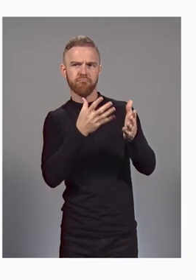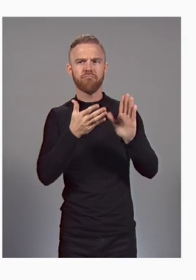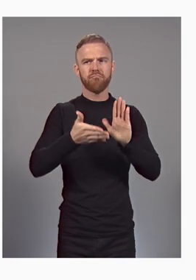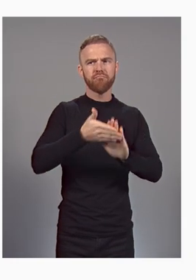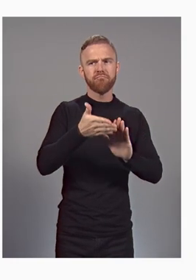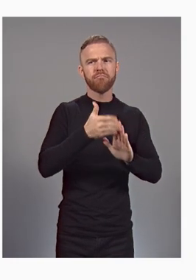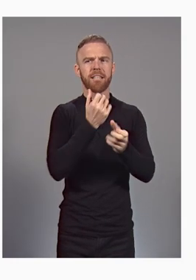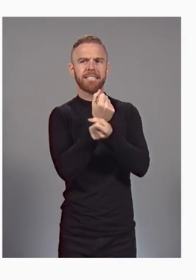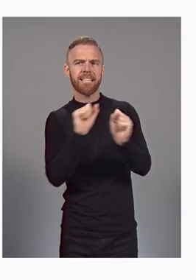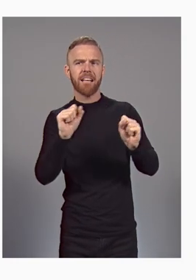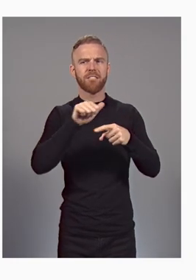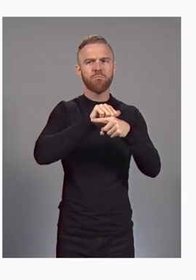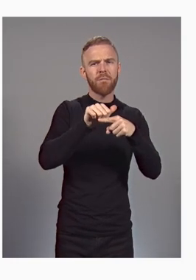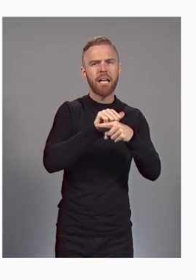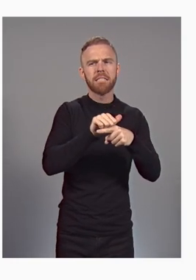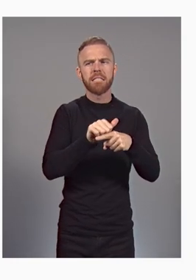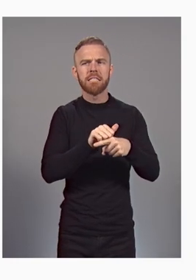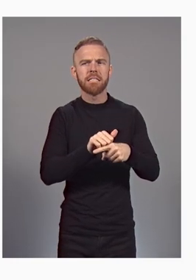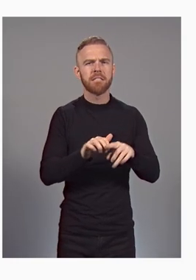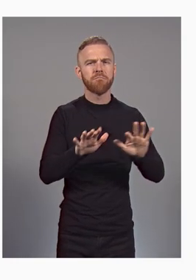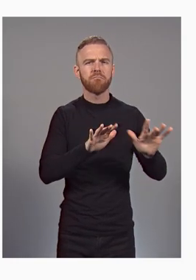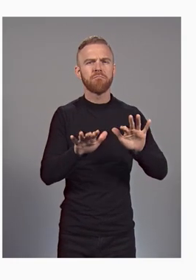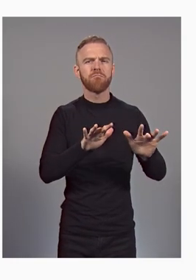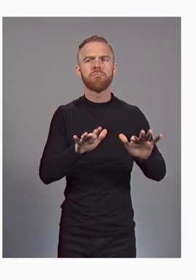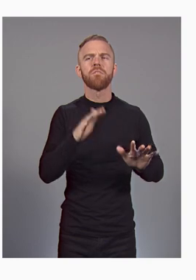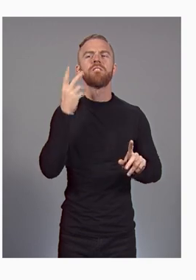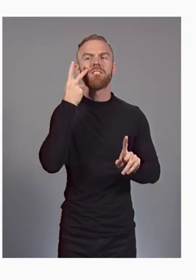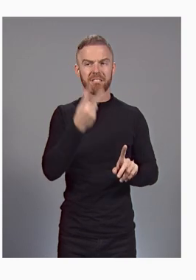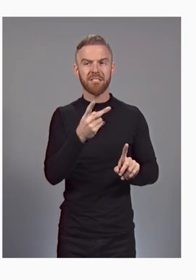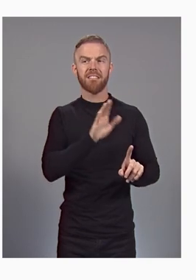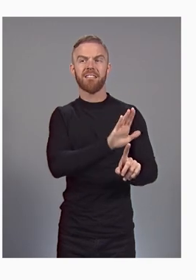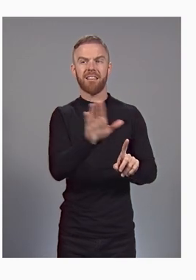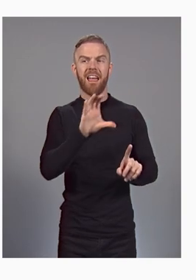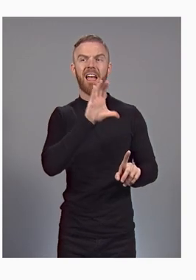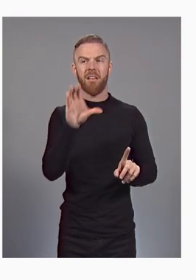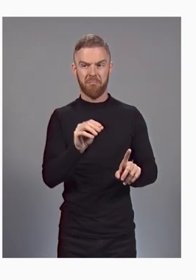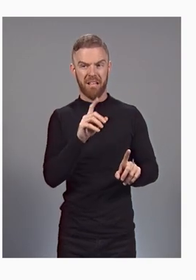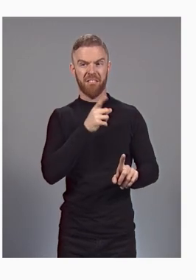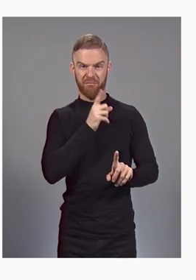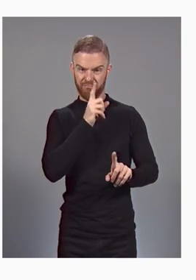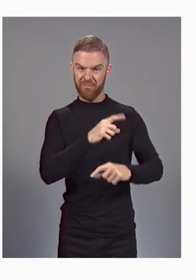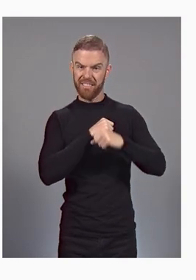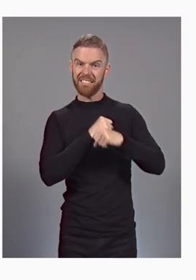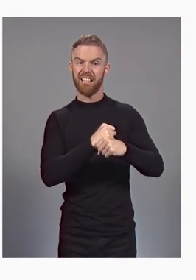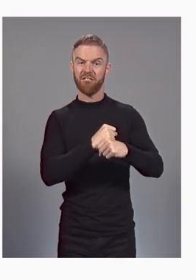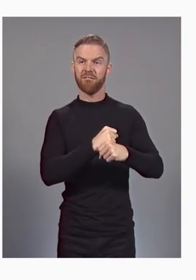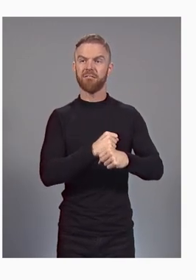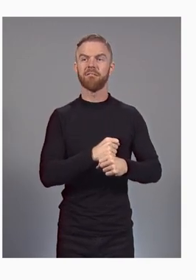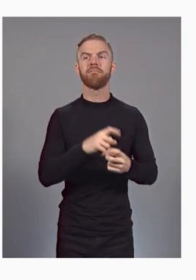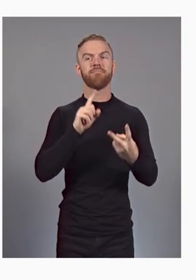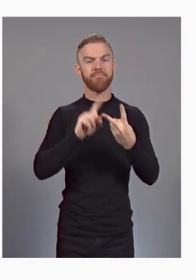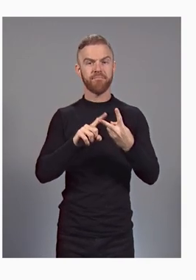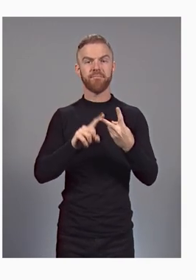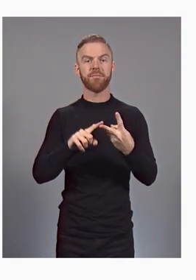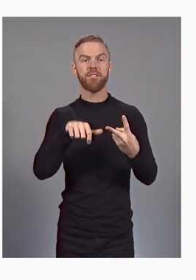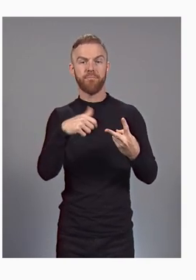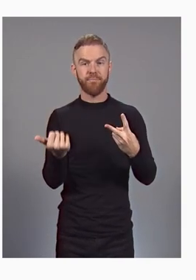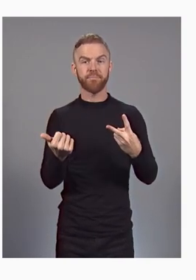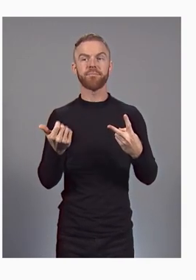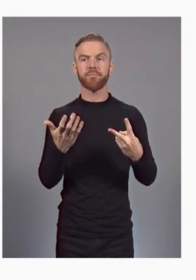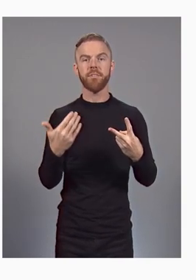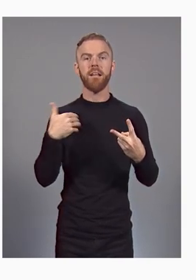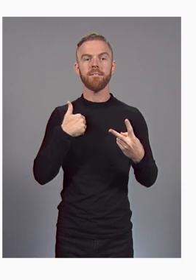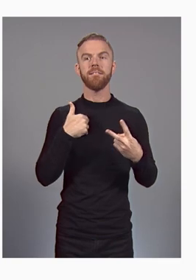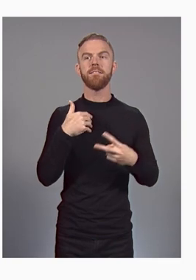how you do against them, and get unvarnished truth whether you're secure or not. Another thing we do with our threat intelligence is we do attack